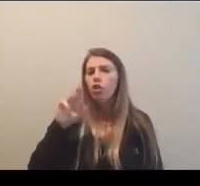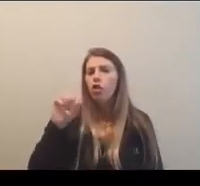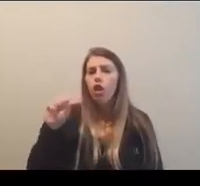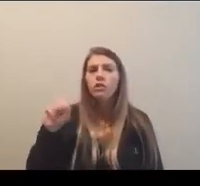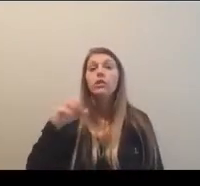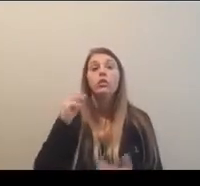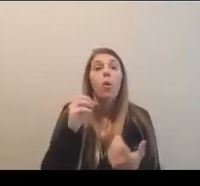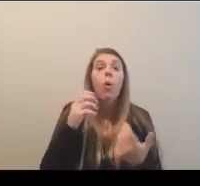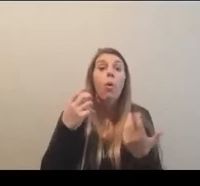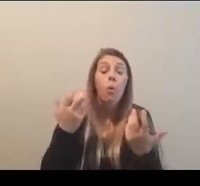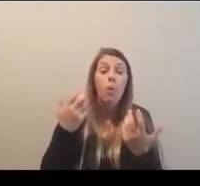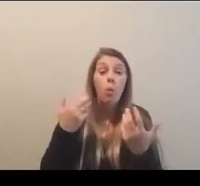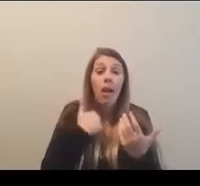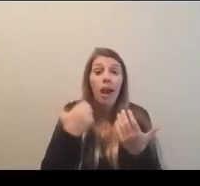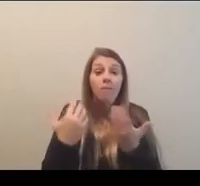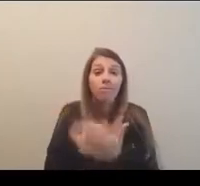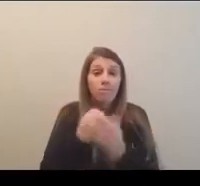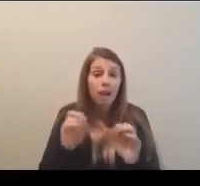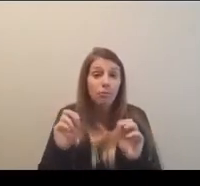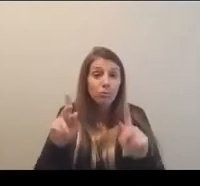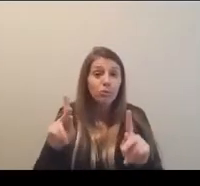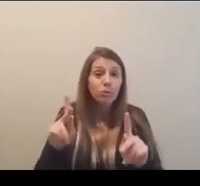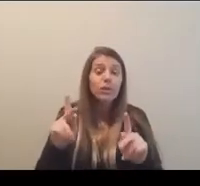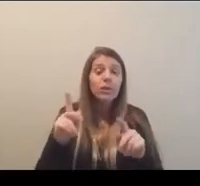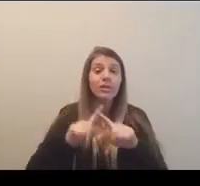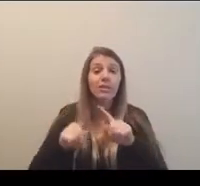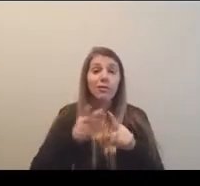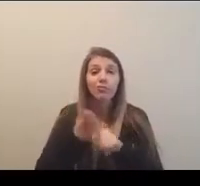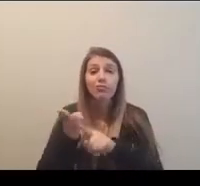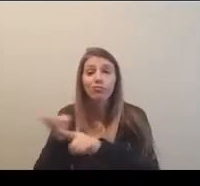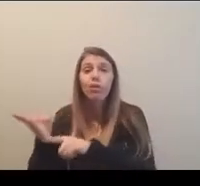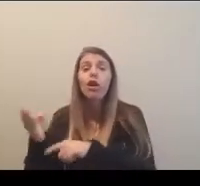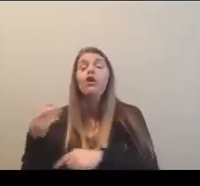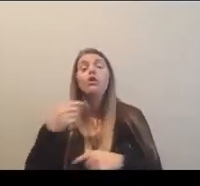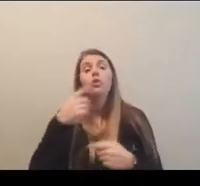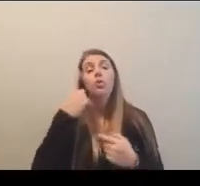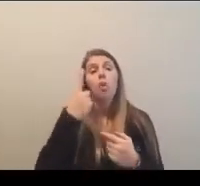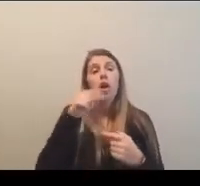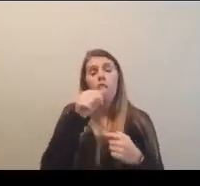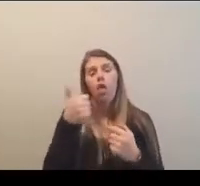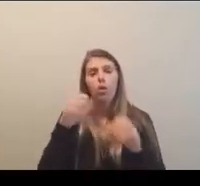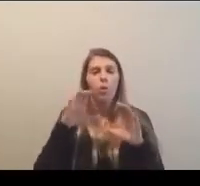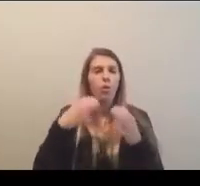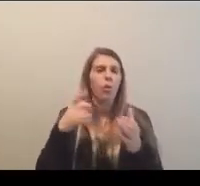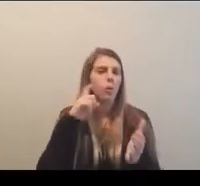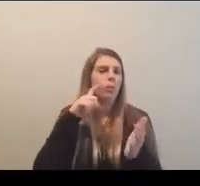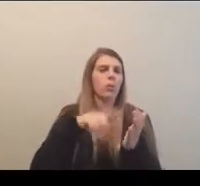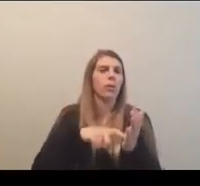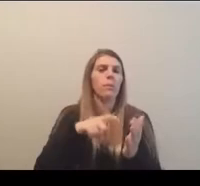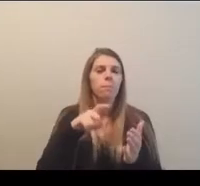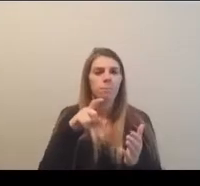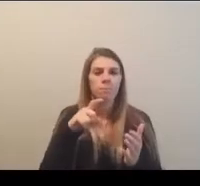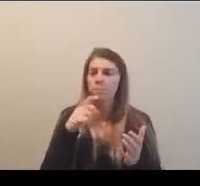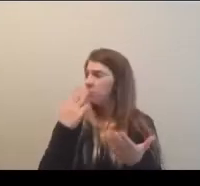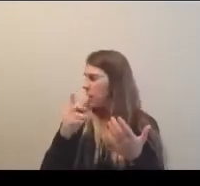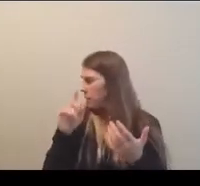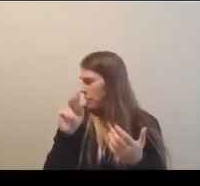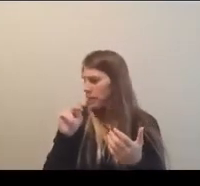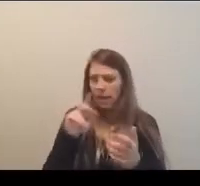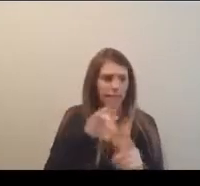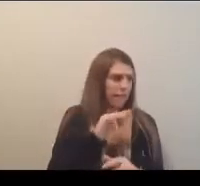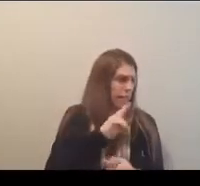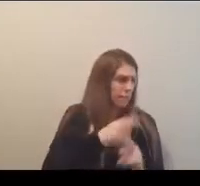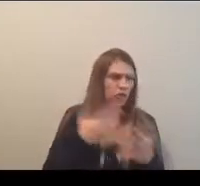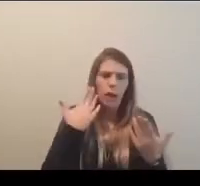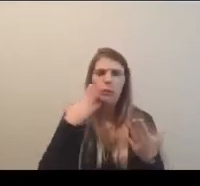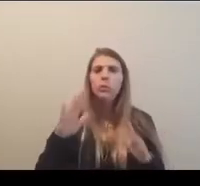activity in those areas. And I want to just also note one other group that, um, I think, I don't know, maybe Dan and Lynn mentioned, but,